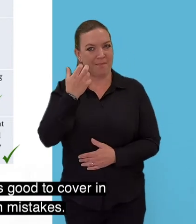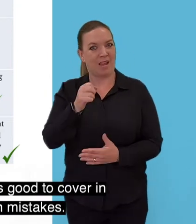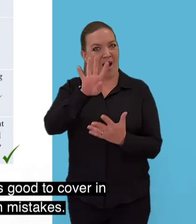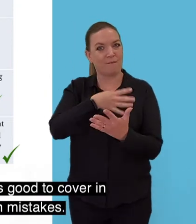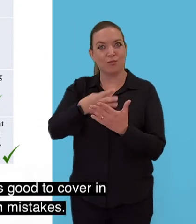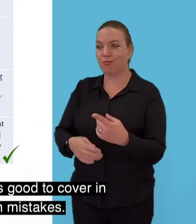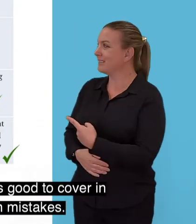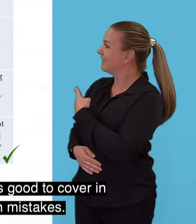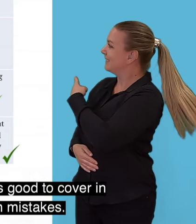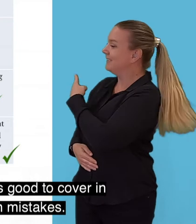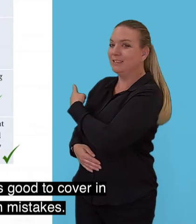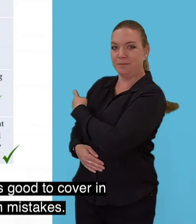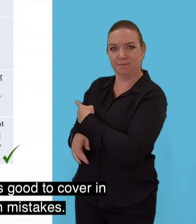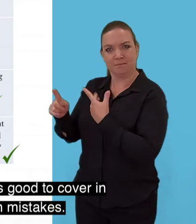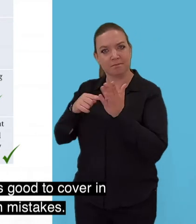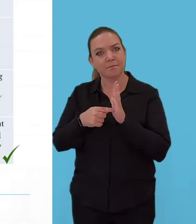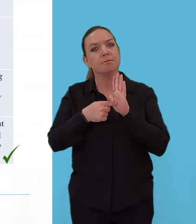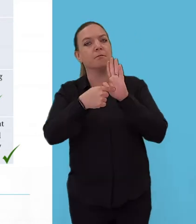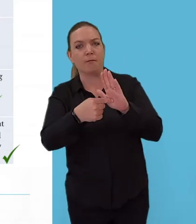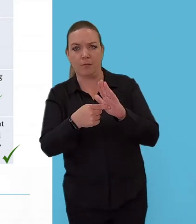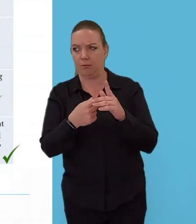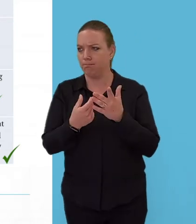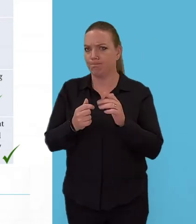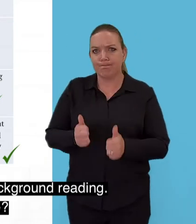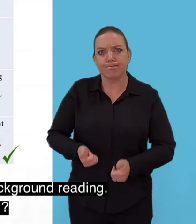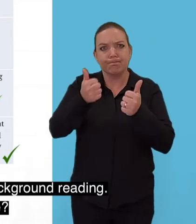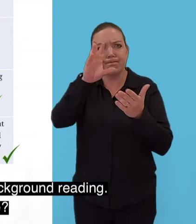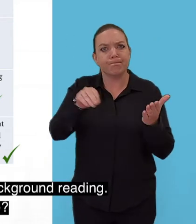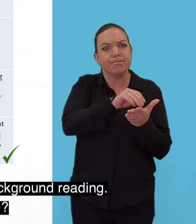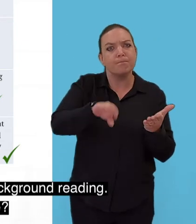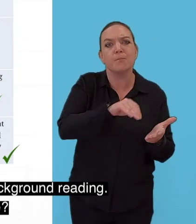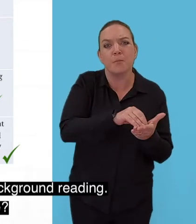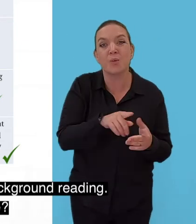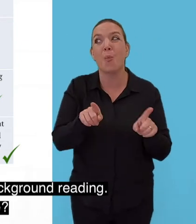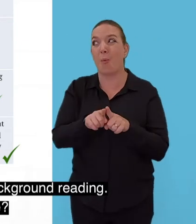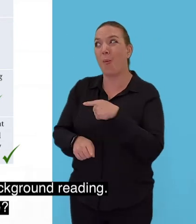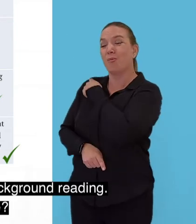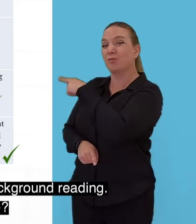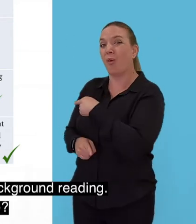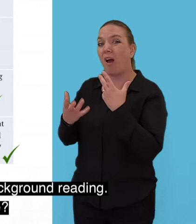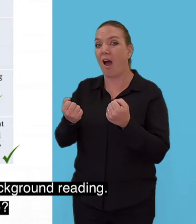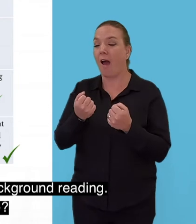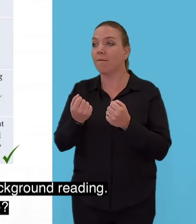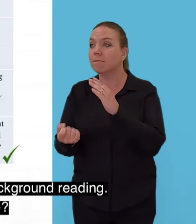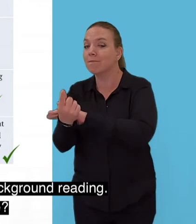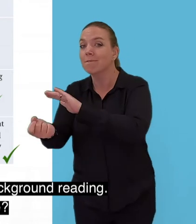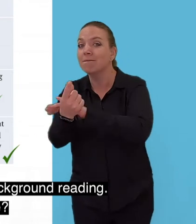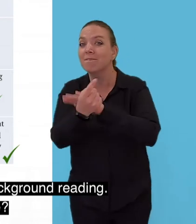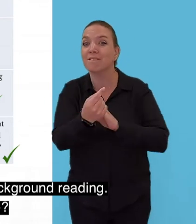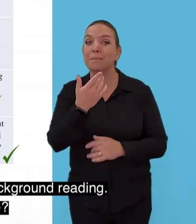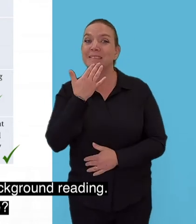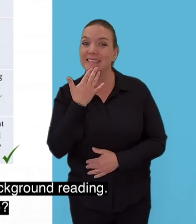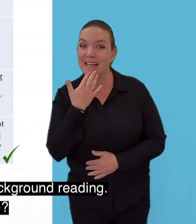what is good to cover in your statement as well as some common mistakes. Now we've covered subject knowledge and background reading so